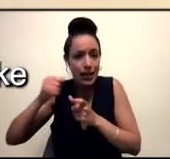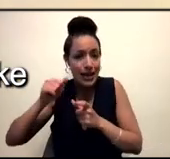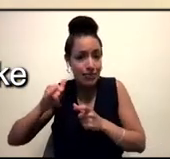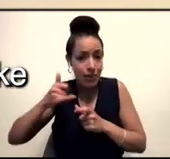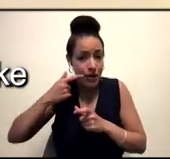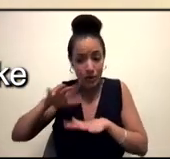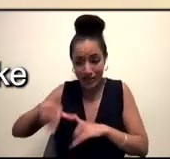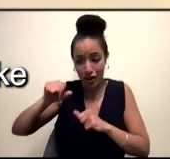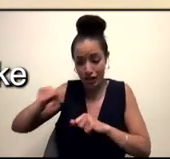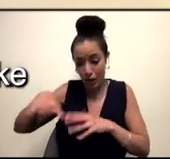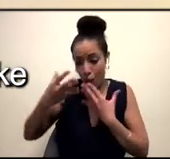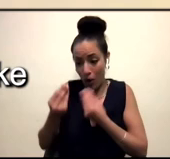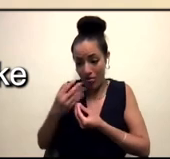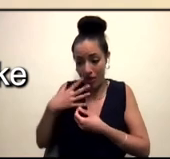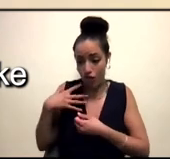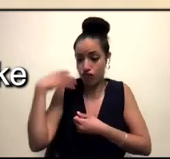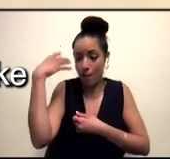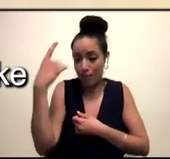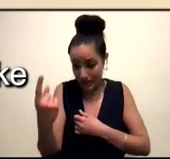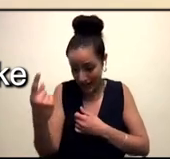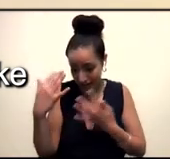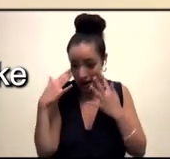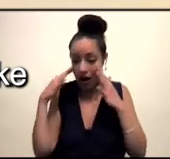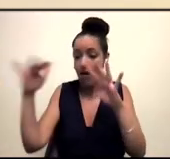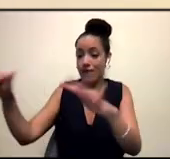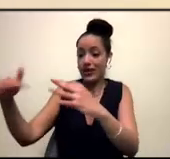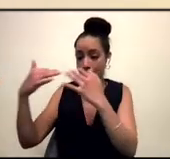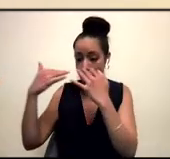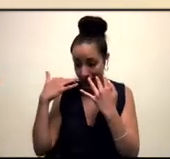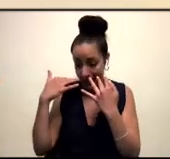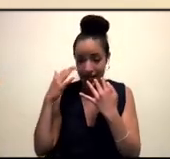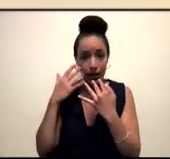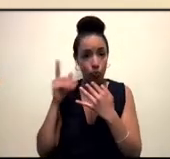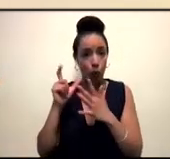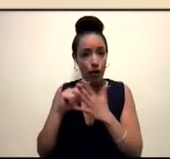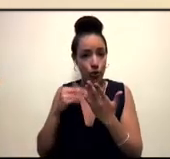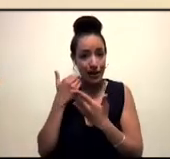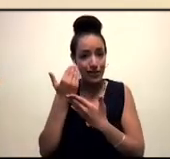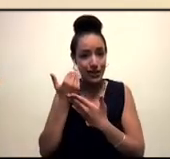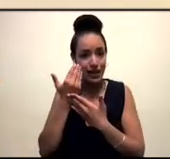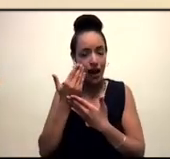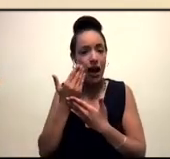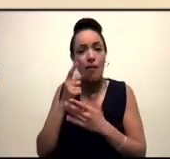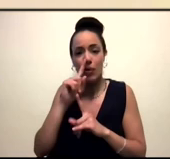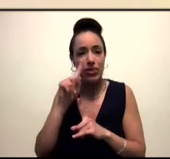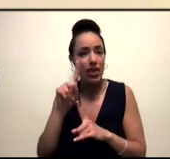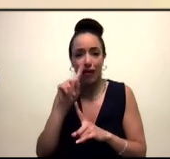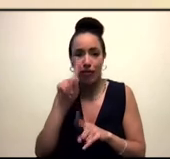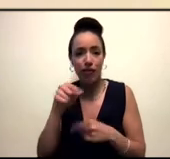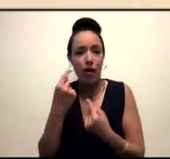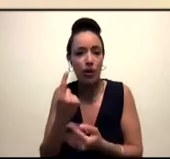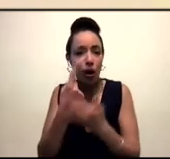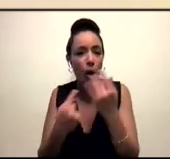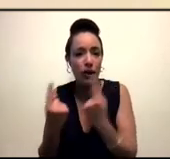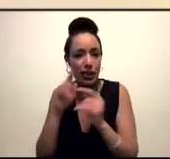starting from, um, in terms of what we're like, what we're doing day to day, but that like, it can't be the only thing that we're doing and